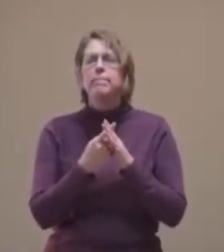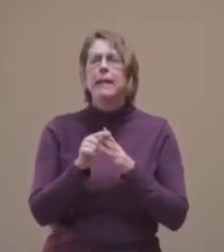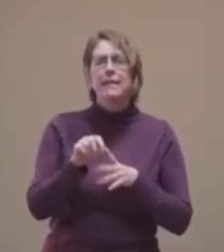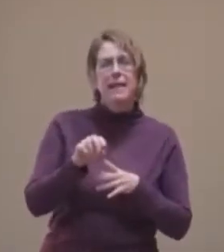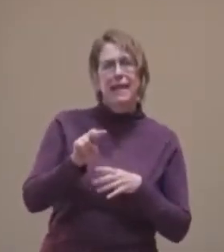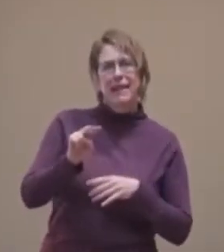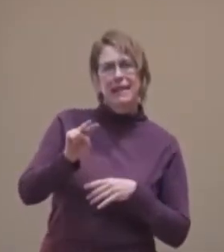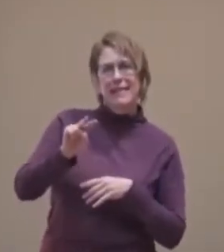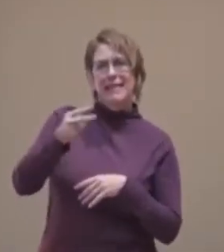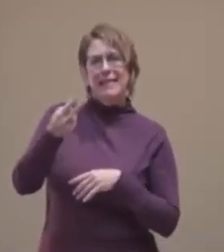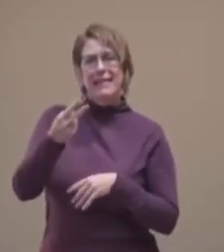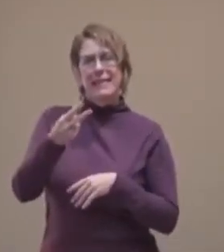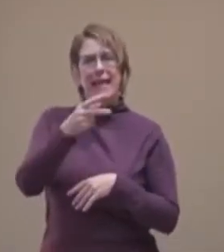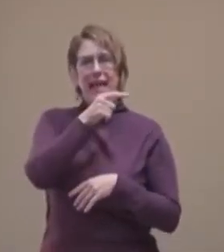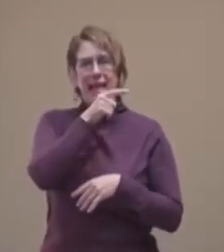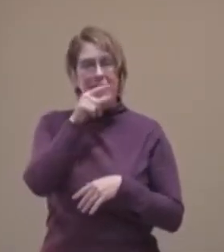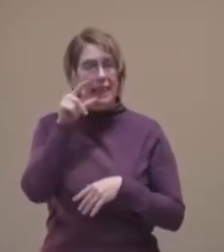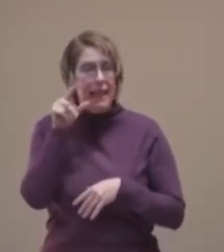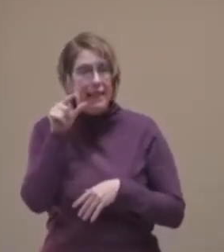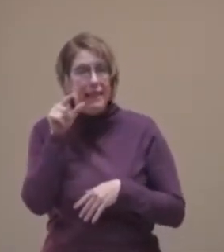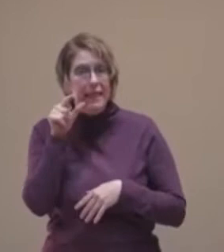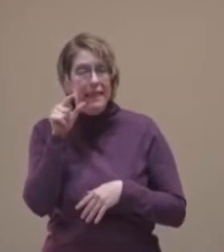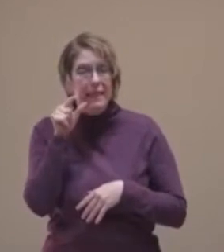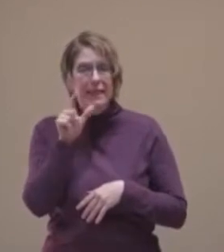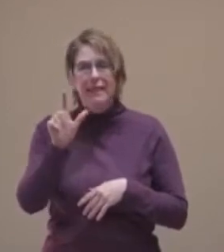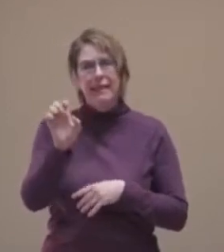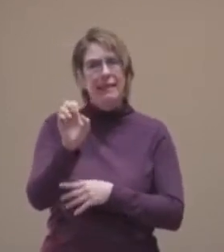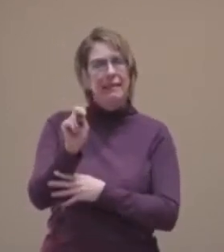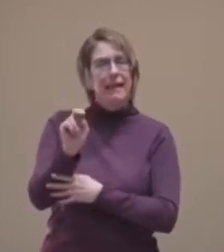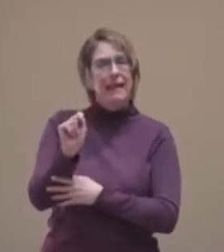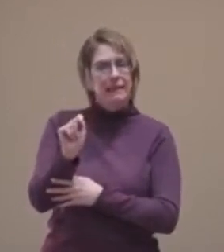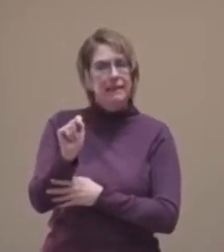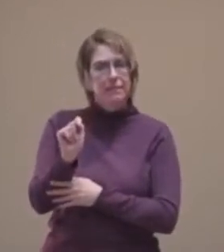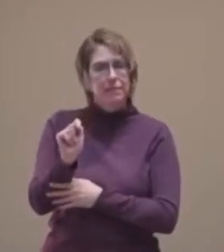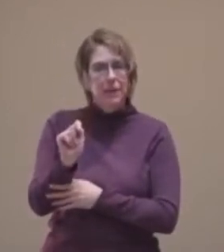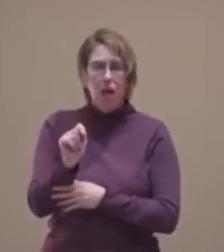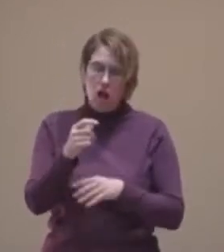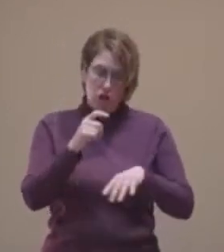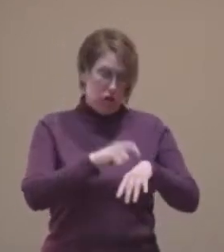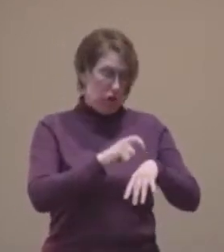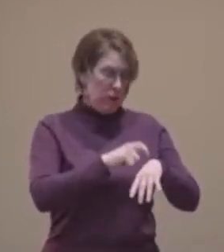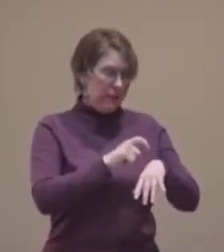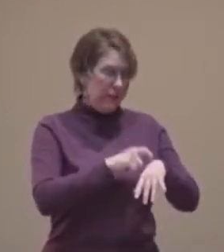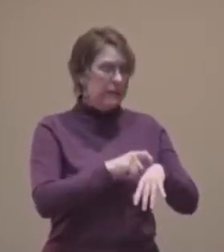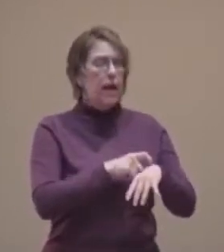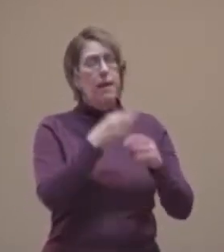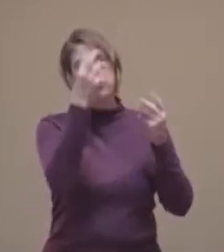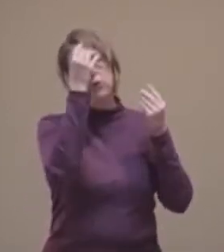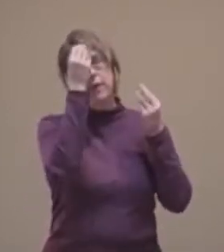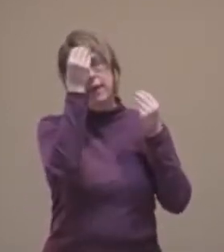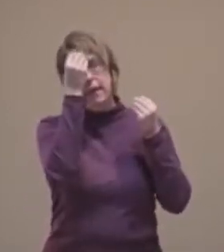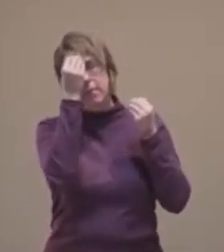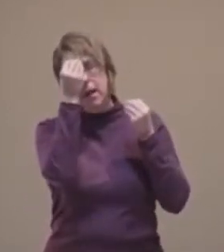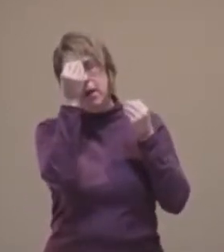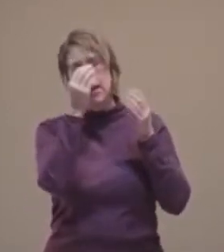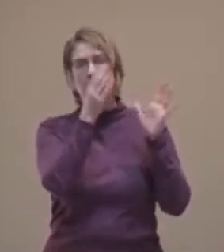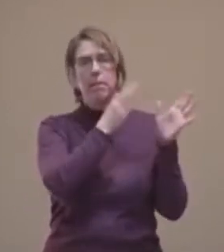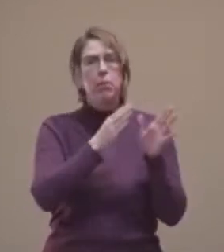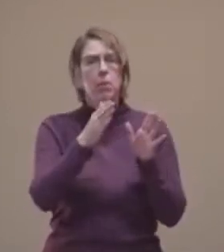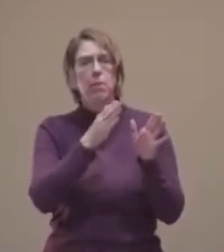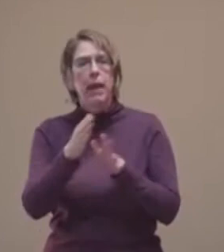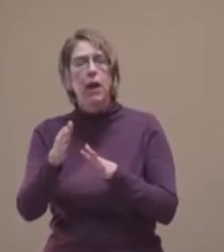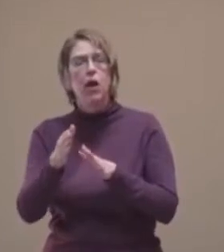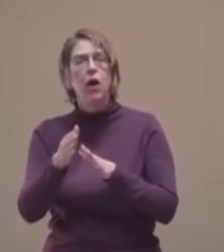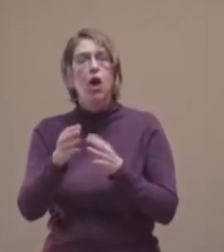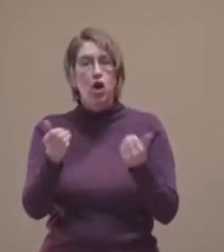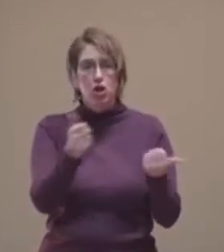today. It was 40 days, 40 days of penance and self-reflection for people who were preparing to be baptized on Epiphany. And